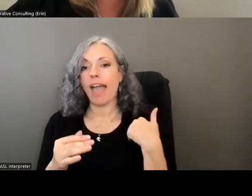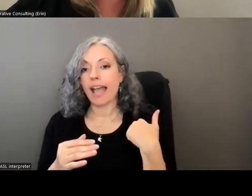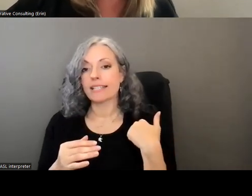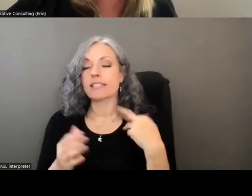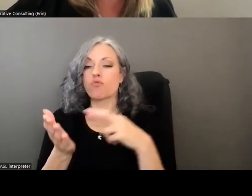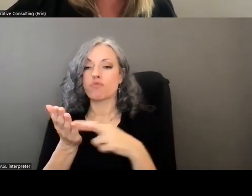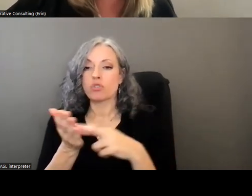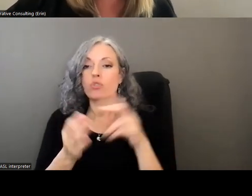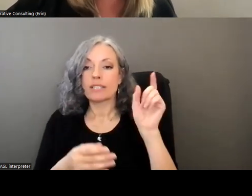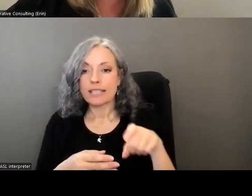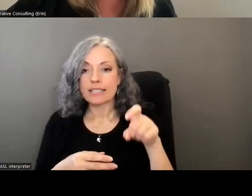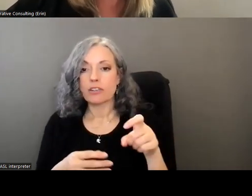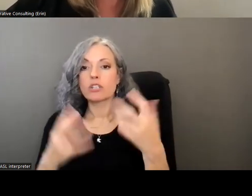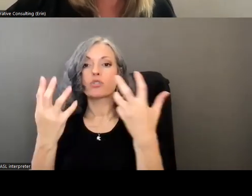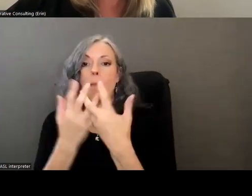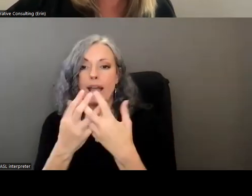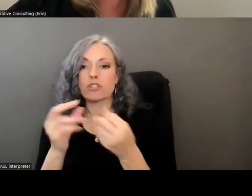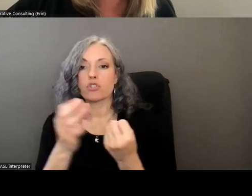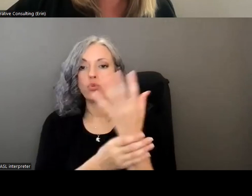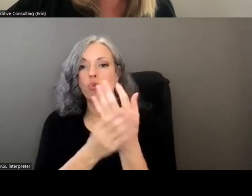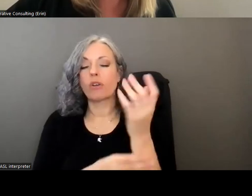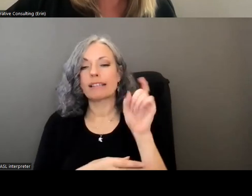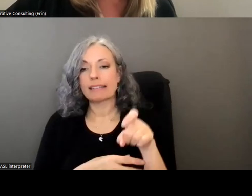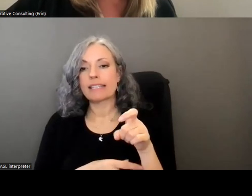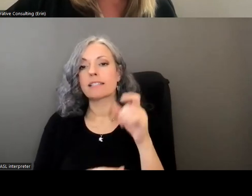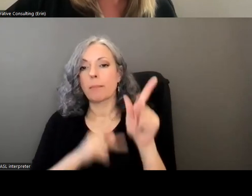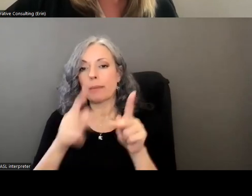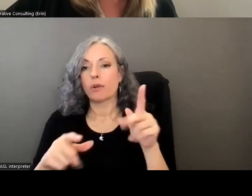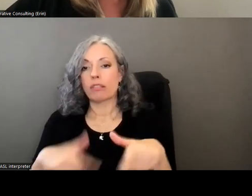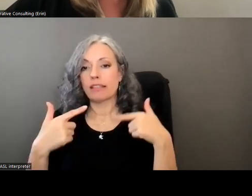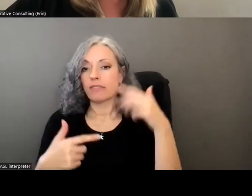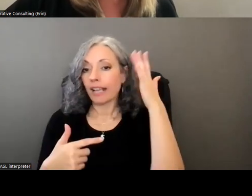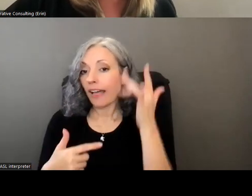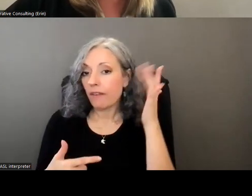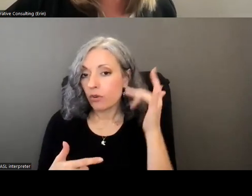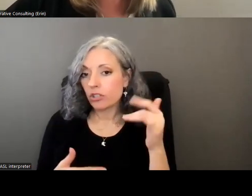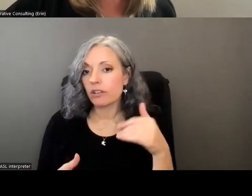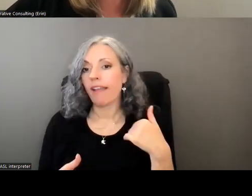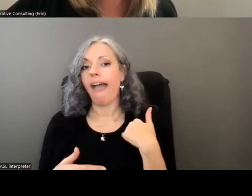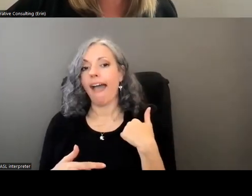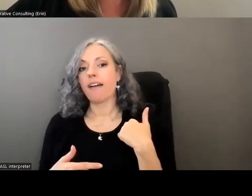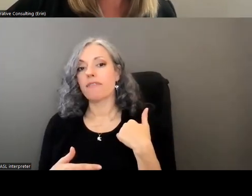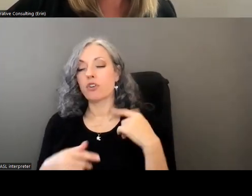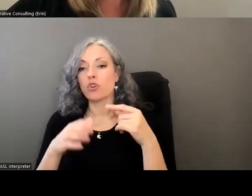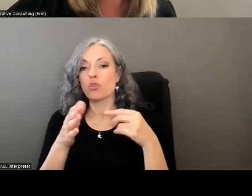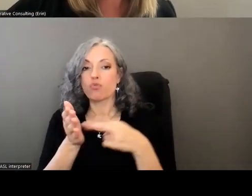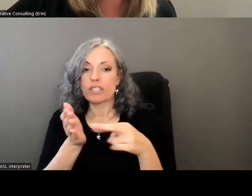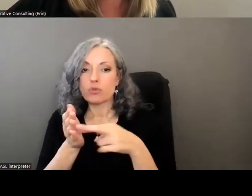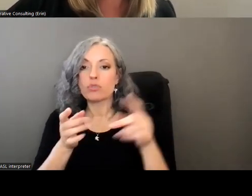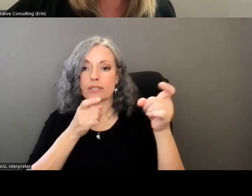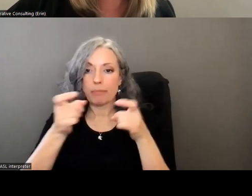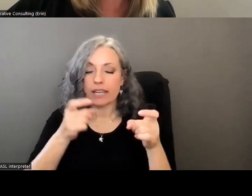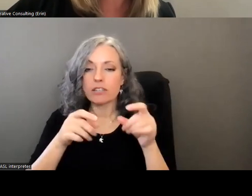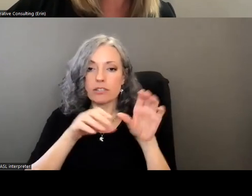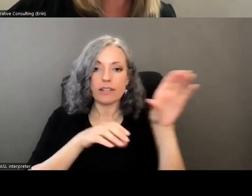necessary to to meet the growing and changing needs of californians um having re having resources managed and allocated